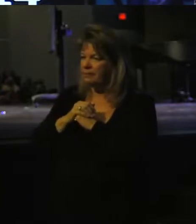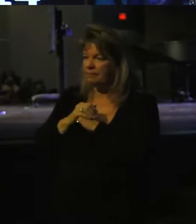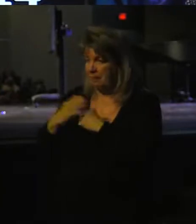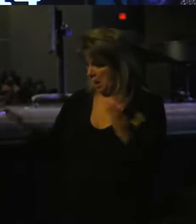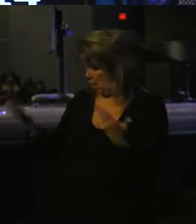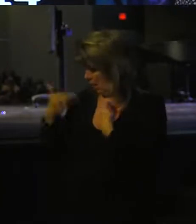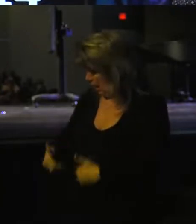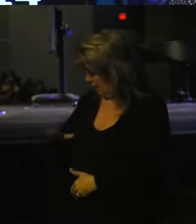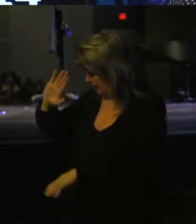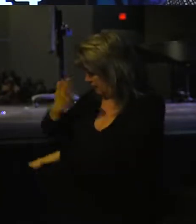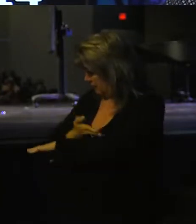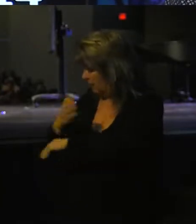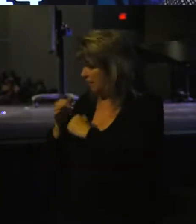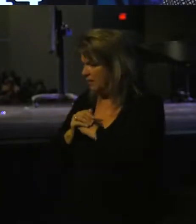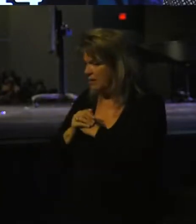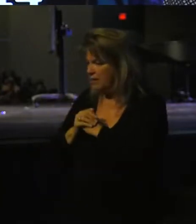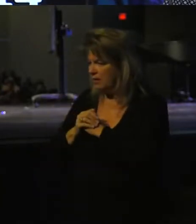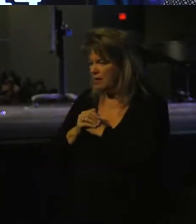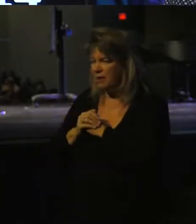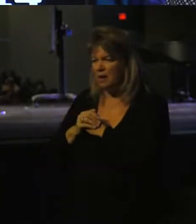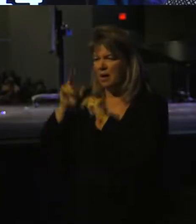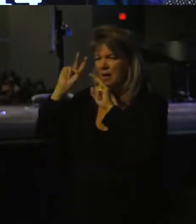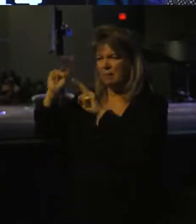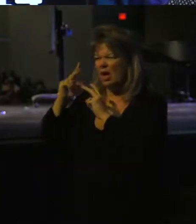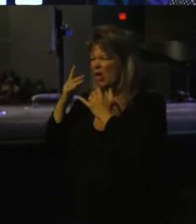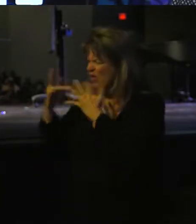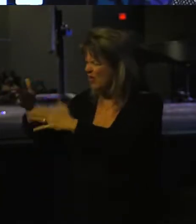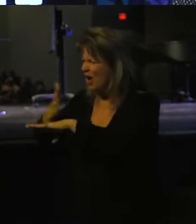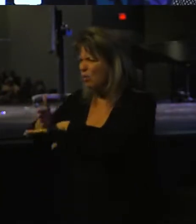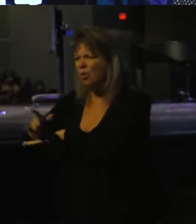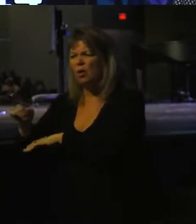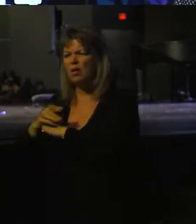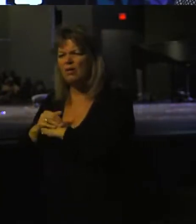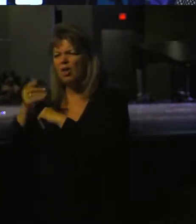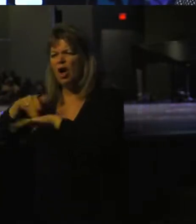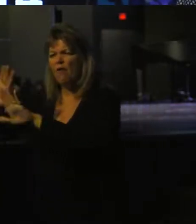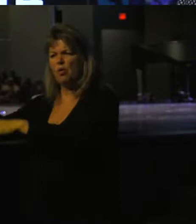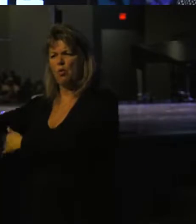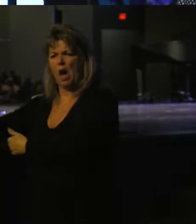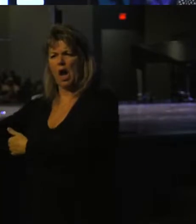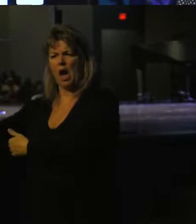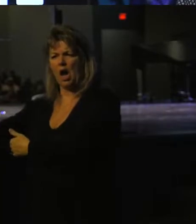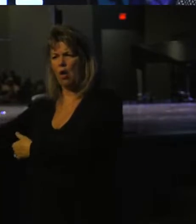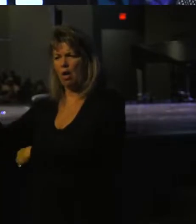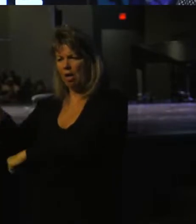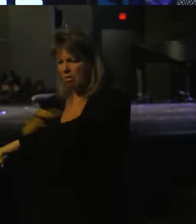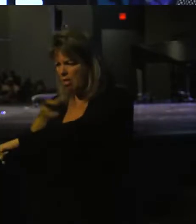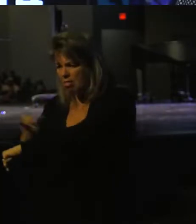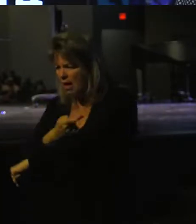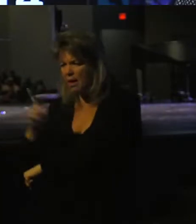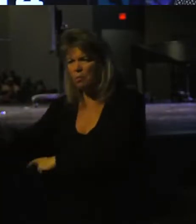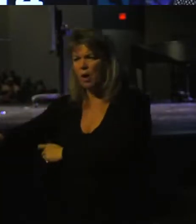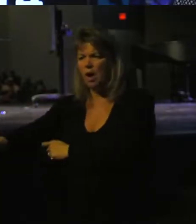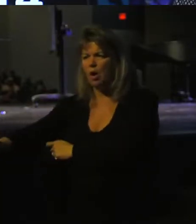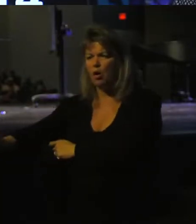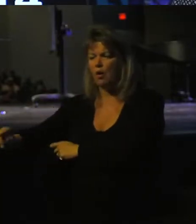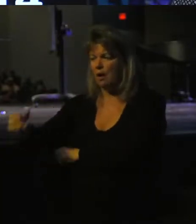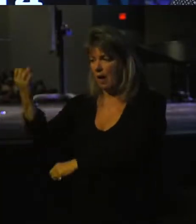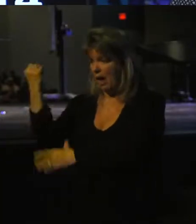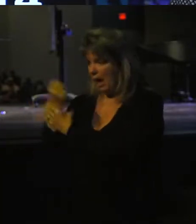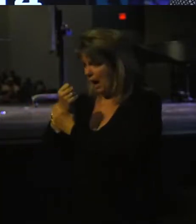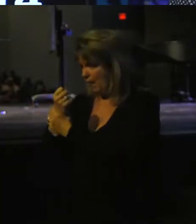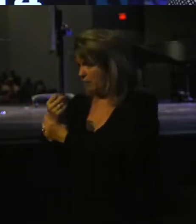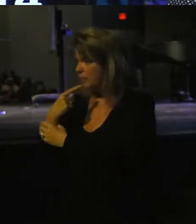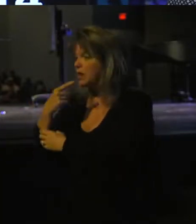Here I am, my son. He said, Behold, the fire and the wood, but where is the burnt offering? I mean, but where is the lamb for the burnt offering? Abraham